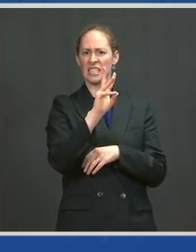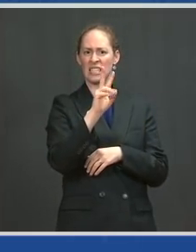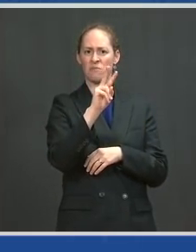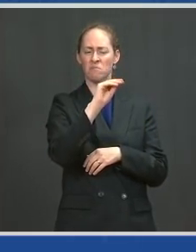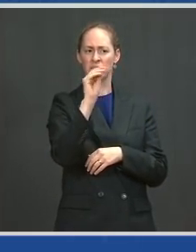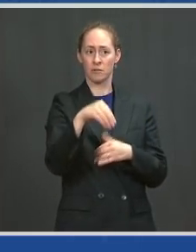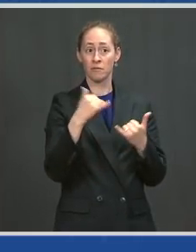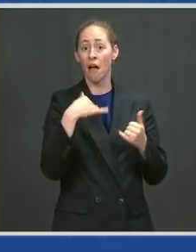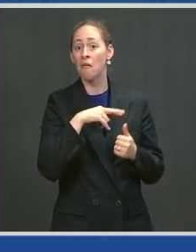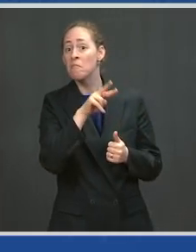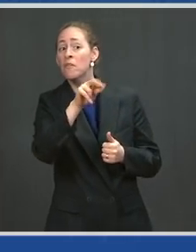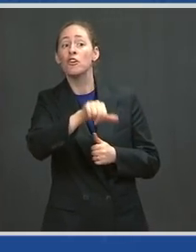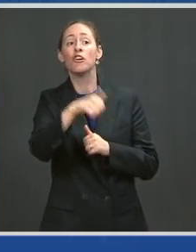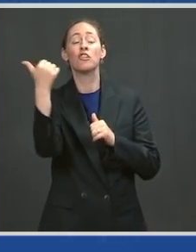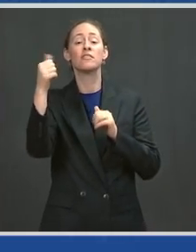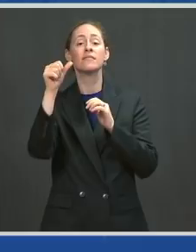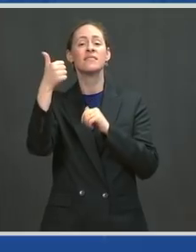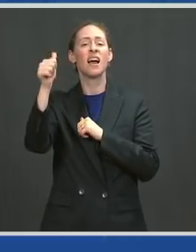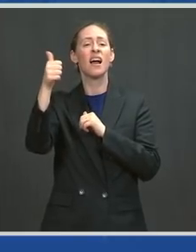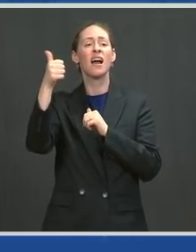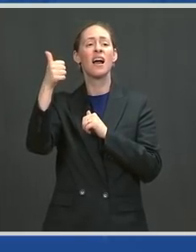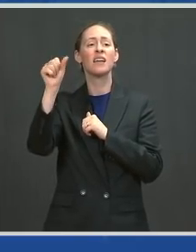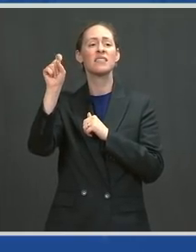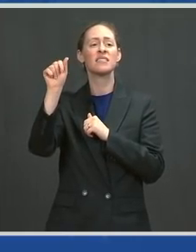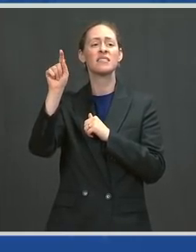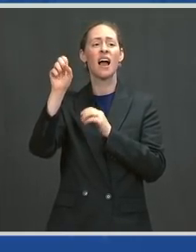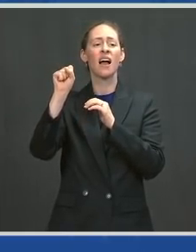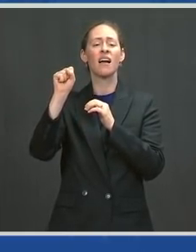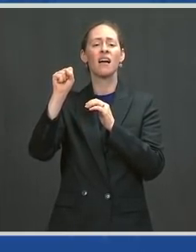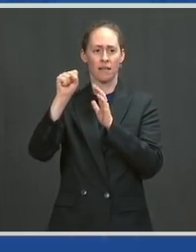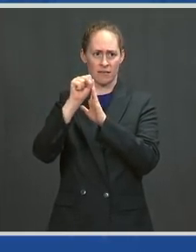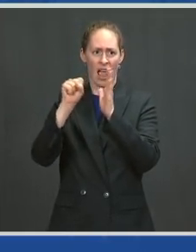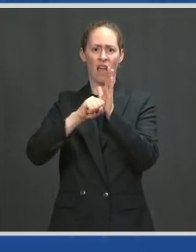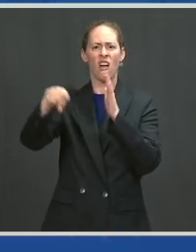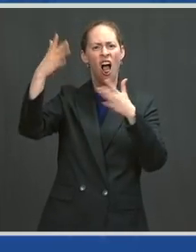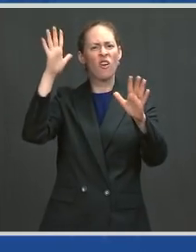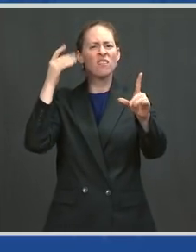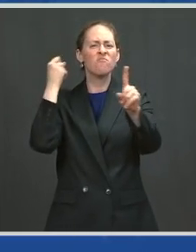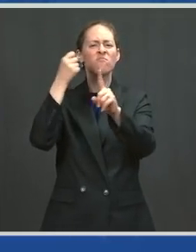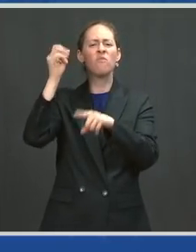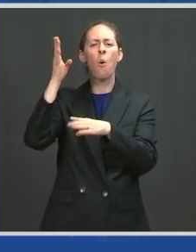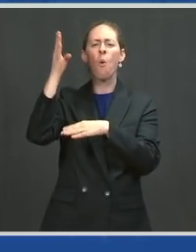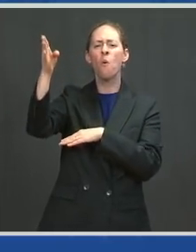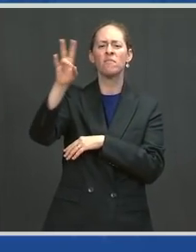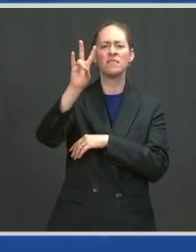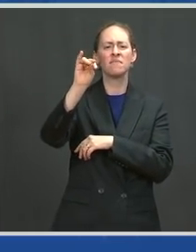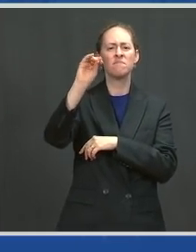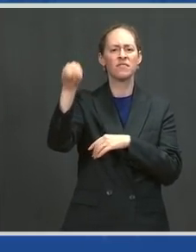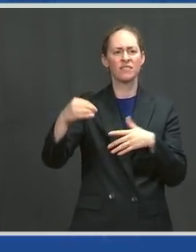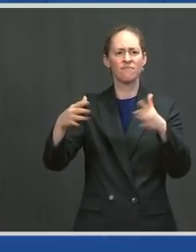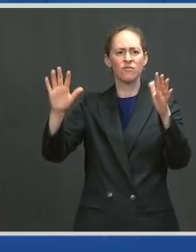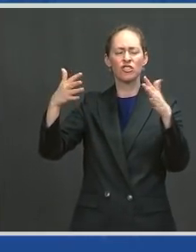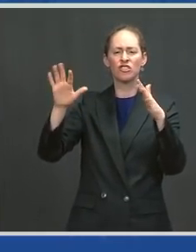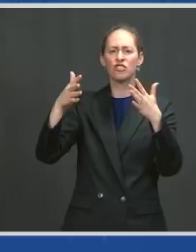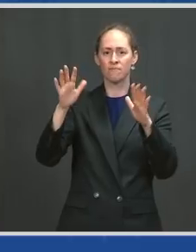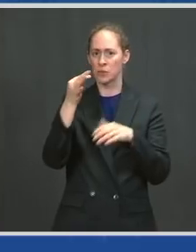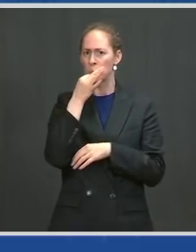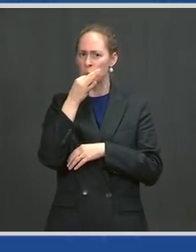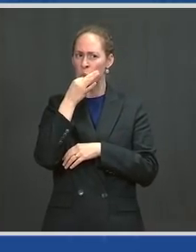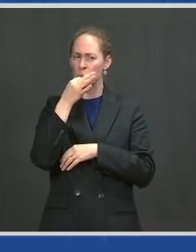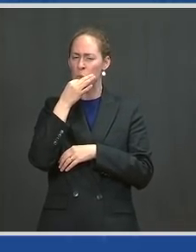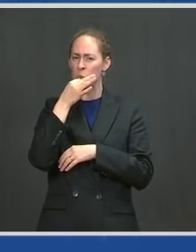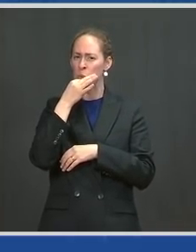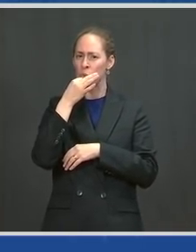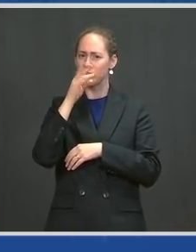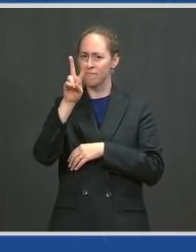70 percent milestone. Virginia's 66 is moving closer every day. And continuing on all